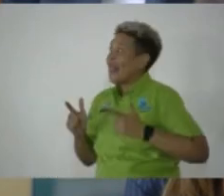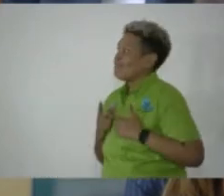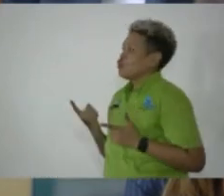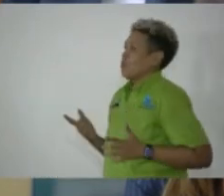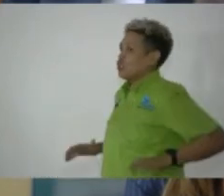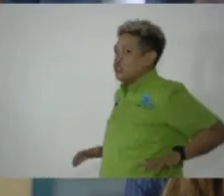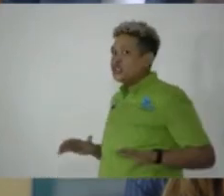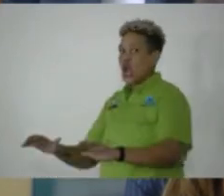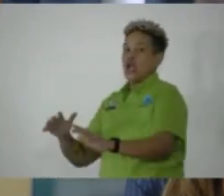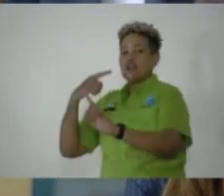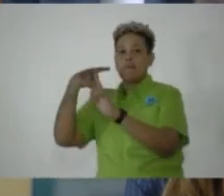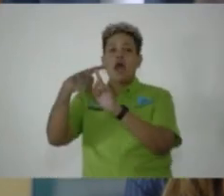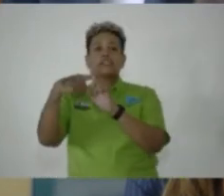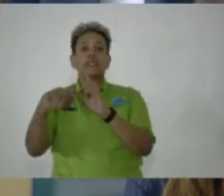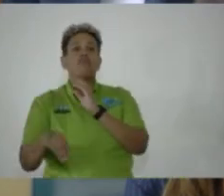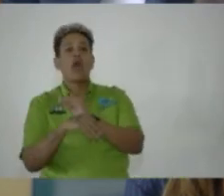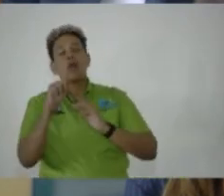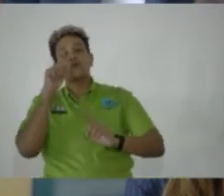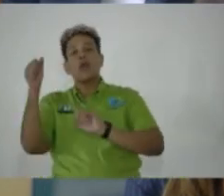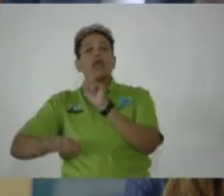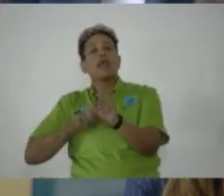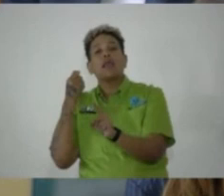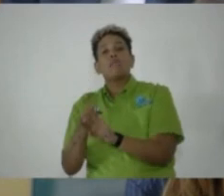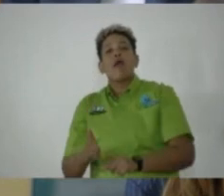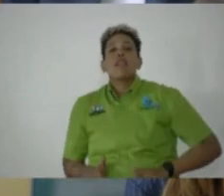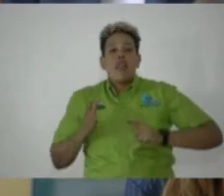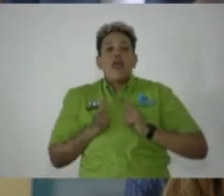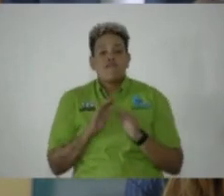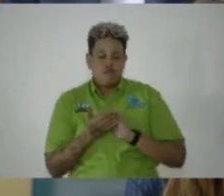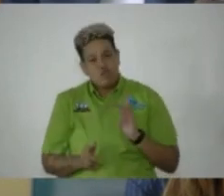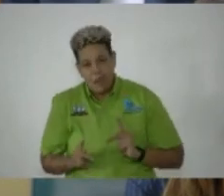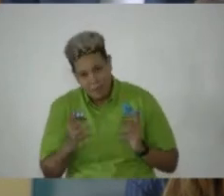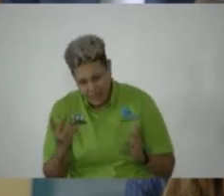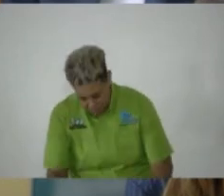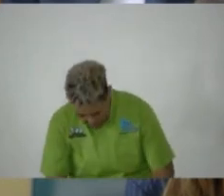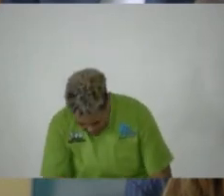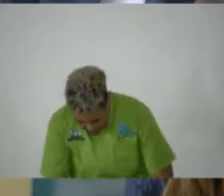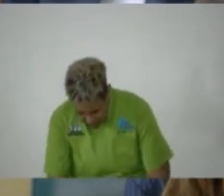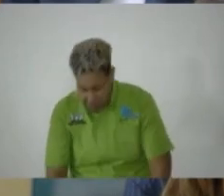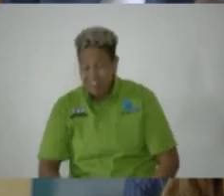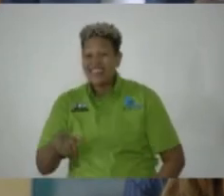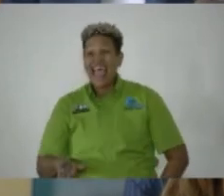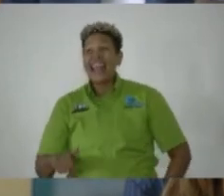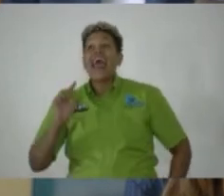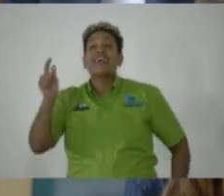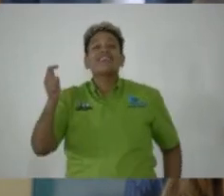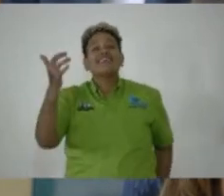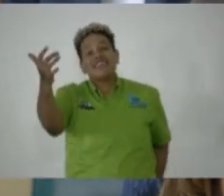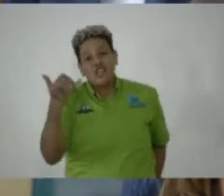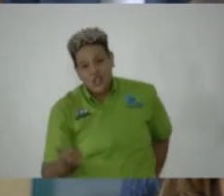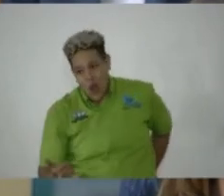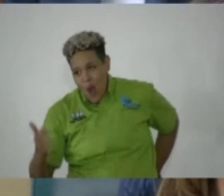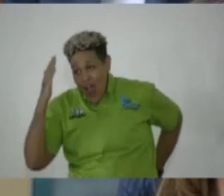done positively to impact on the lives of Jamaicans then and now